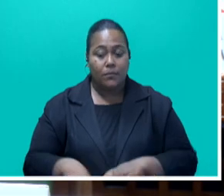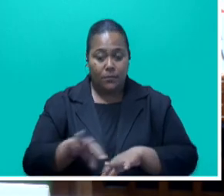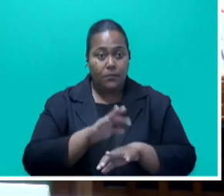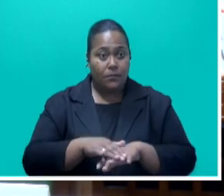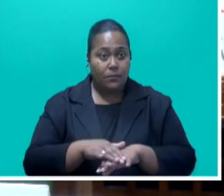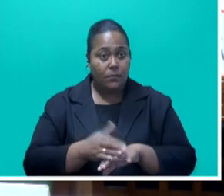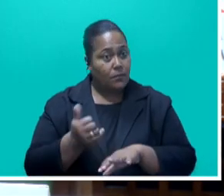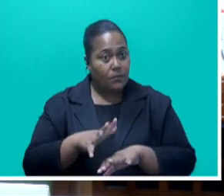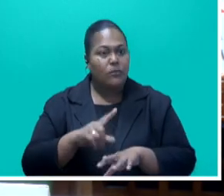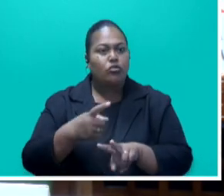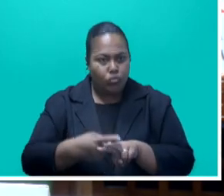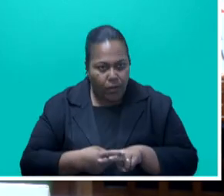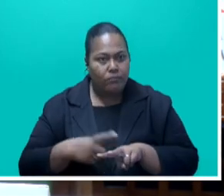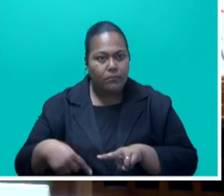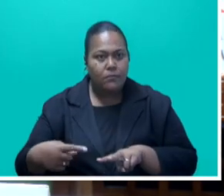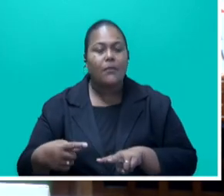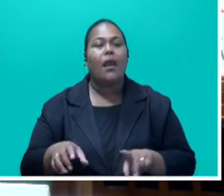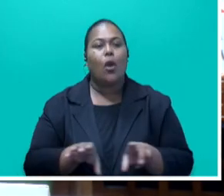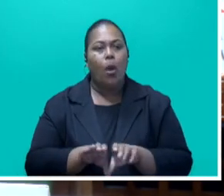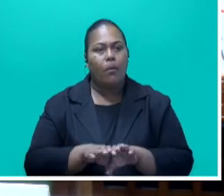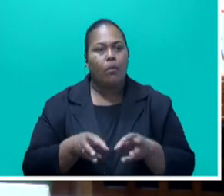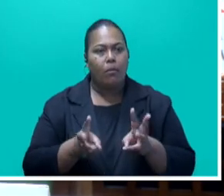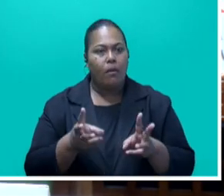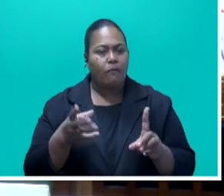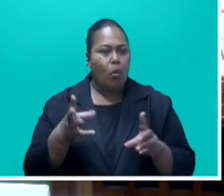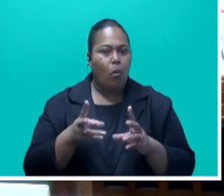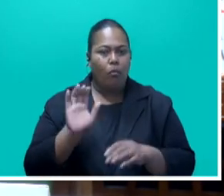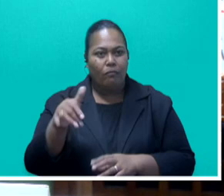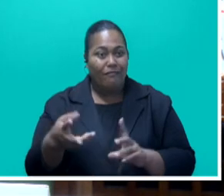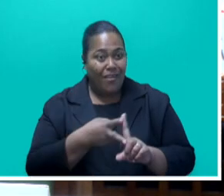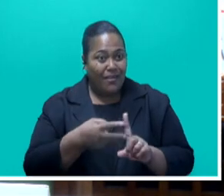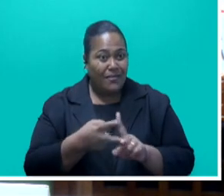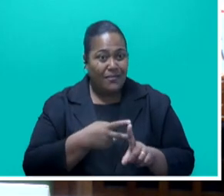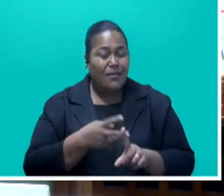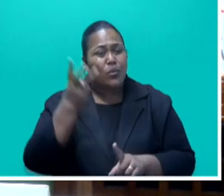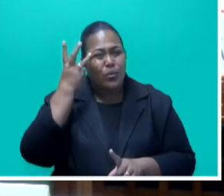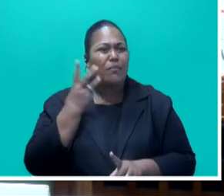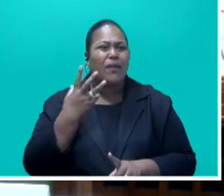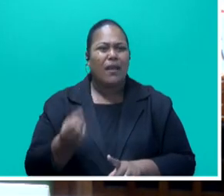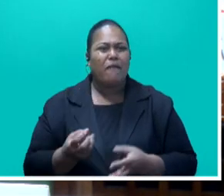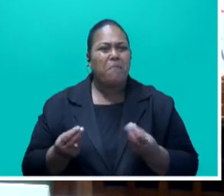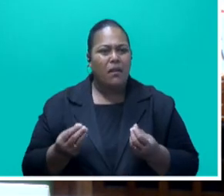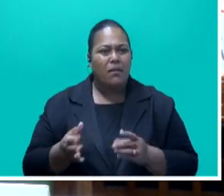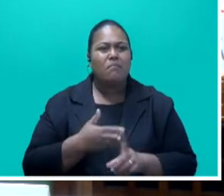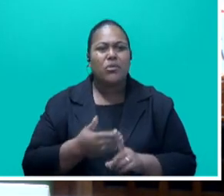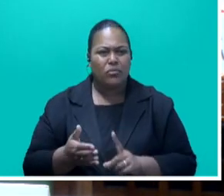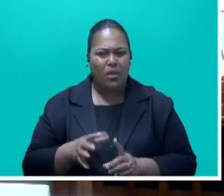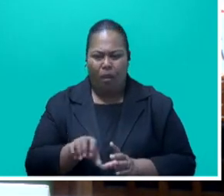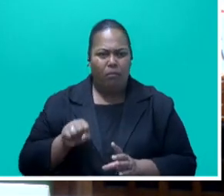form. And, also, Honorable Speaker, that women who face economic abuse, economic abuse,